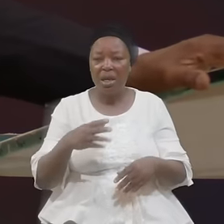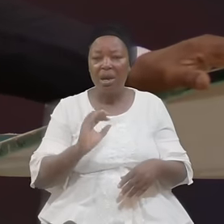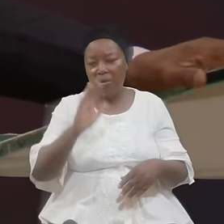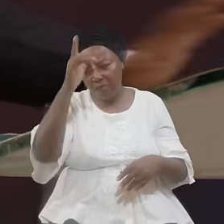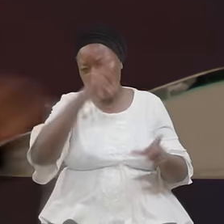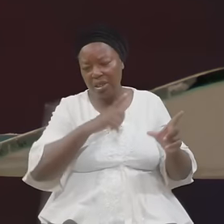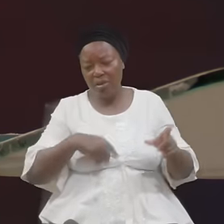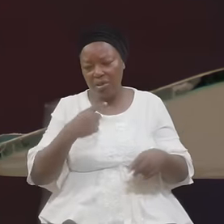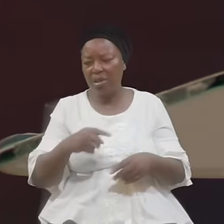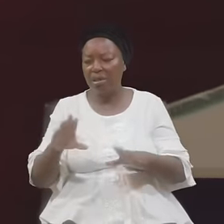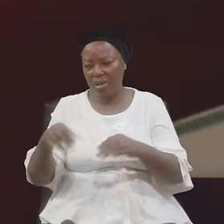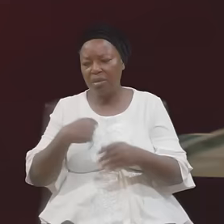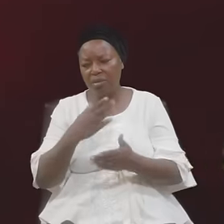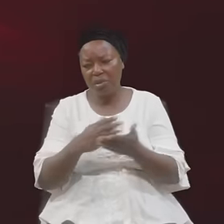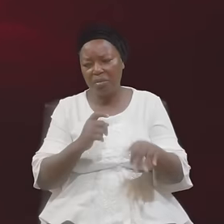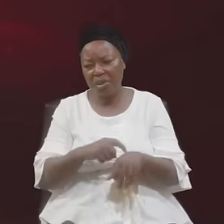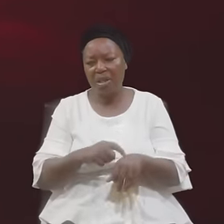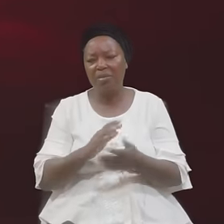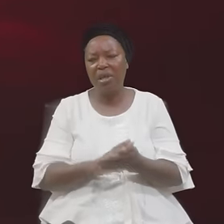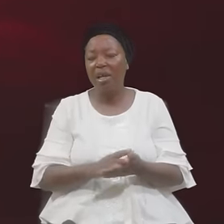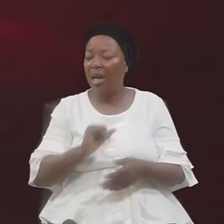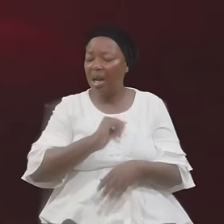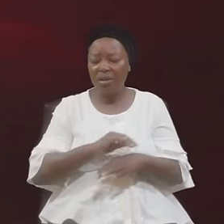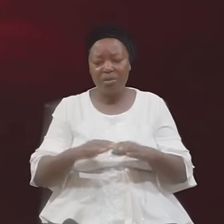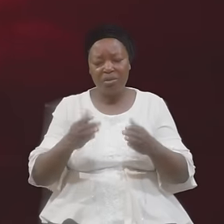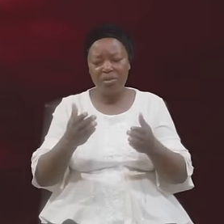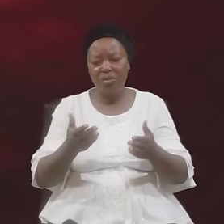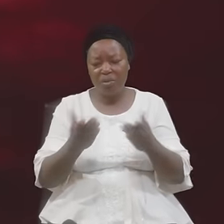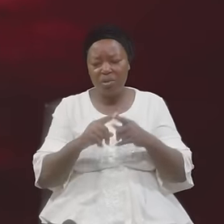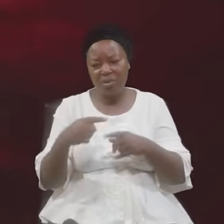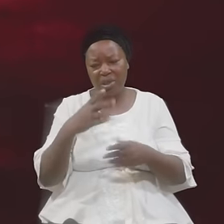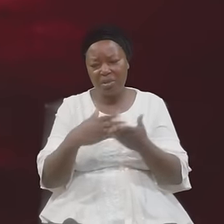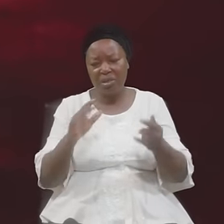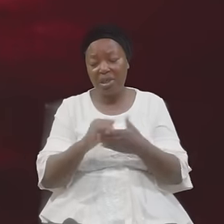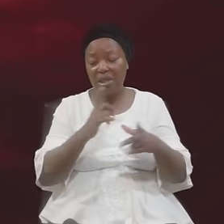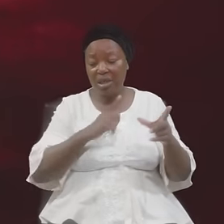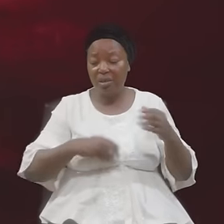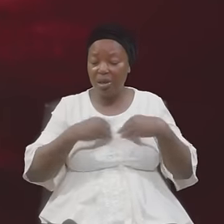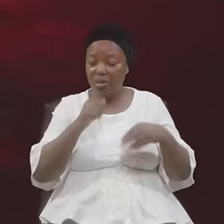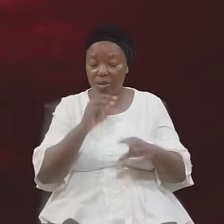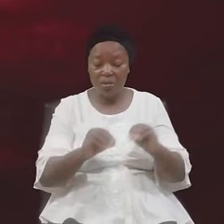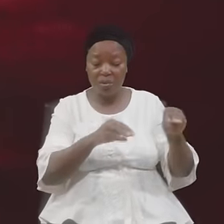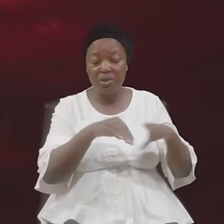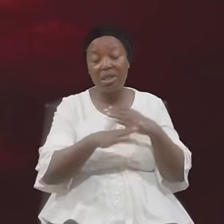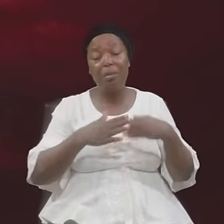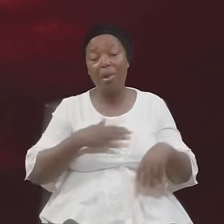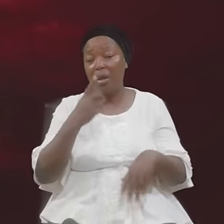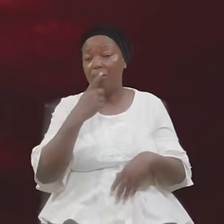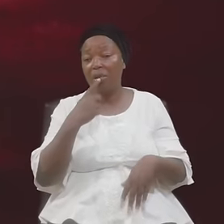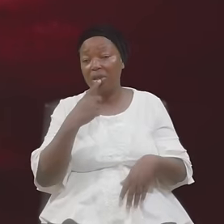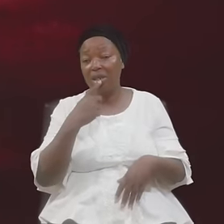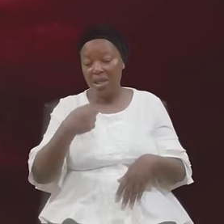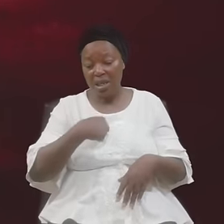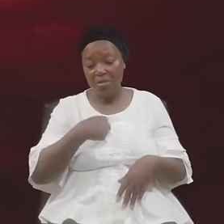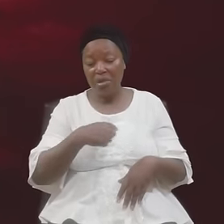Time I Cannot Just Say Something The Lord Has Not Put In My Mouth I'm Not A